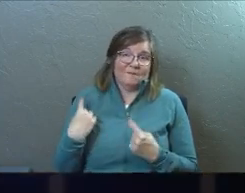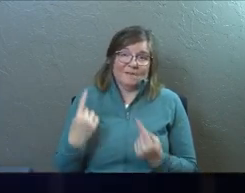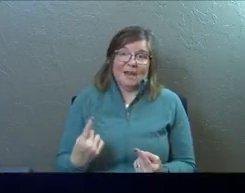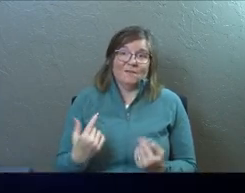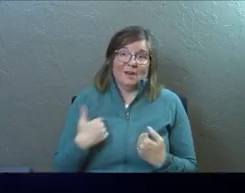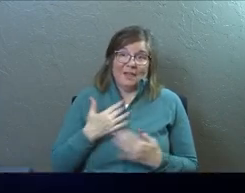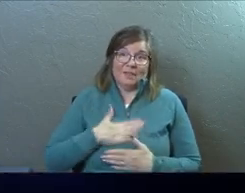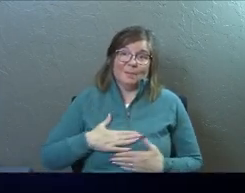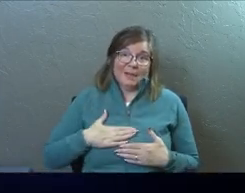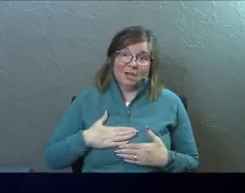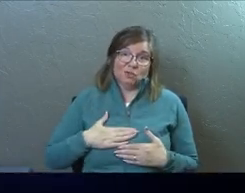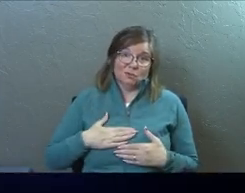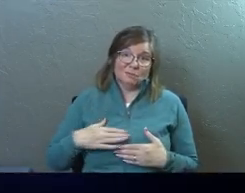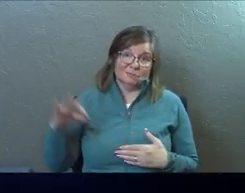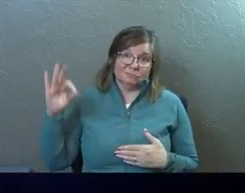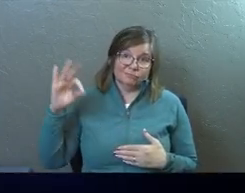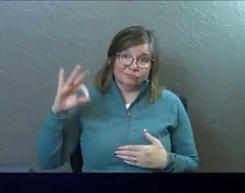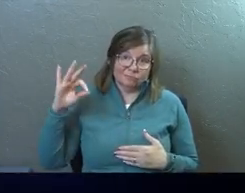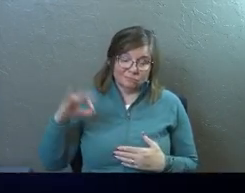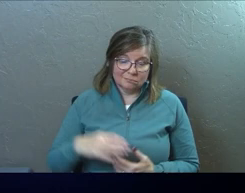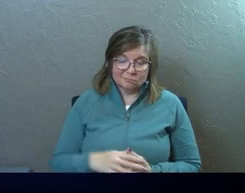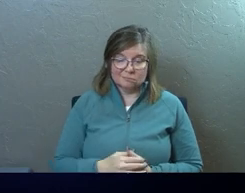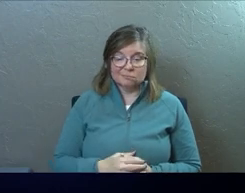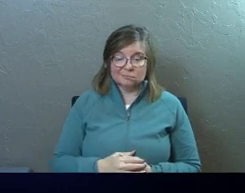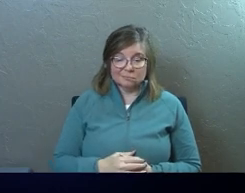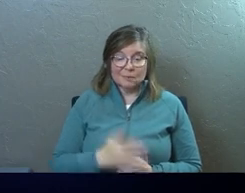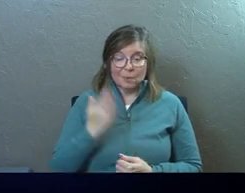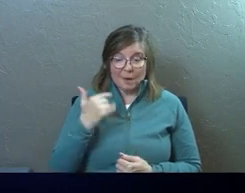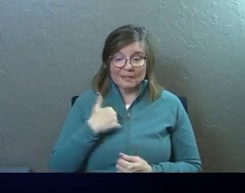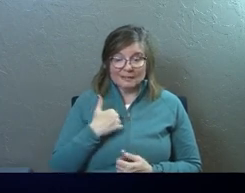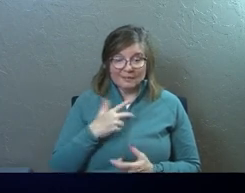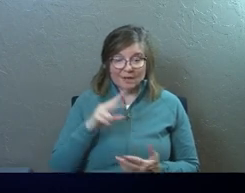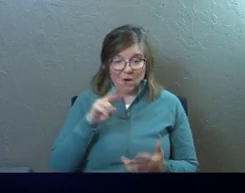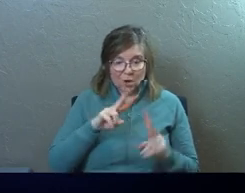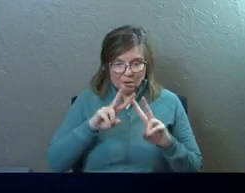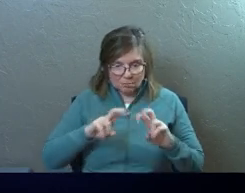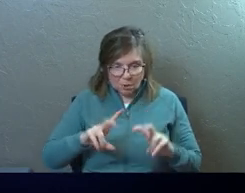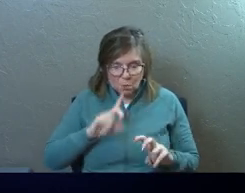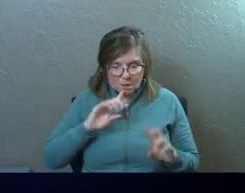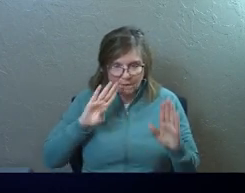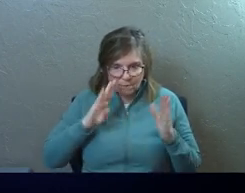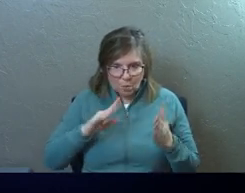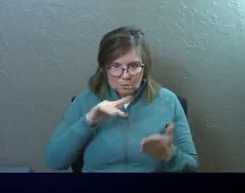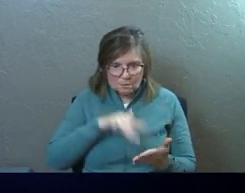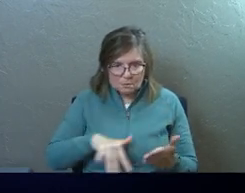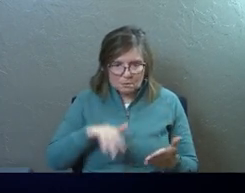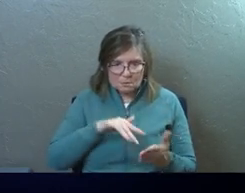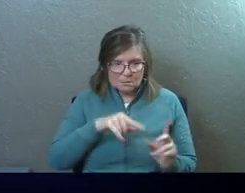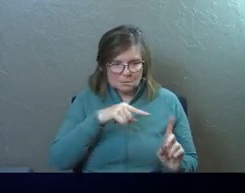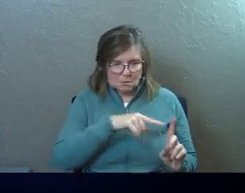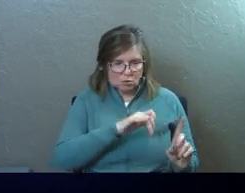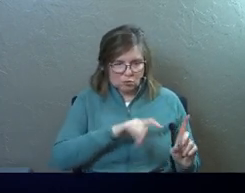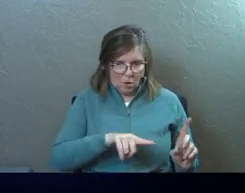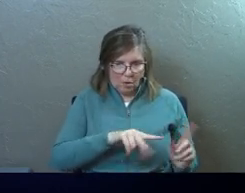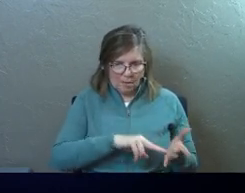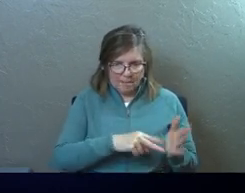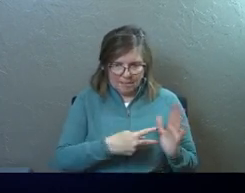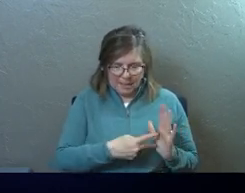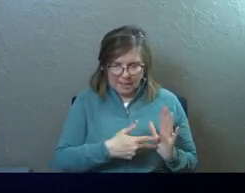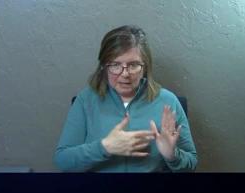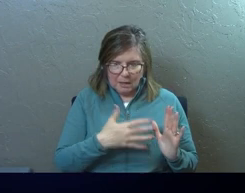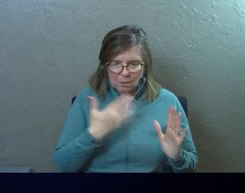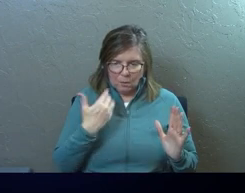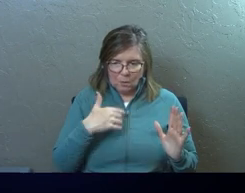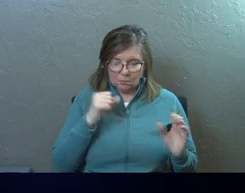ever had the pleasure to give. Because as I've gotten to look in and really focus on Saul and really what all of this means,